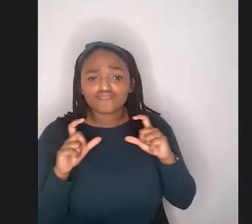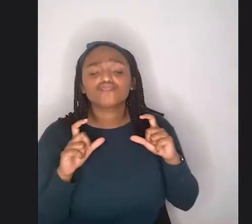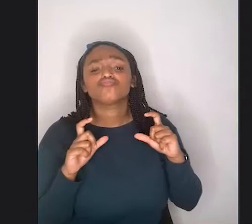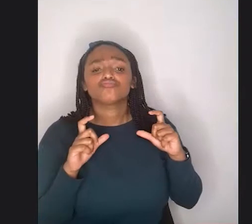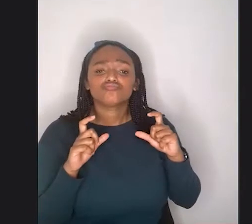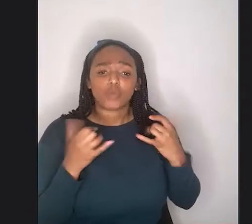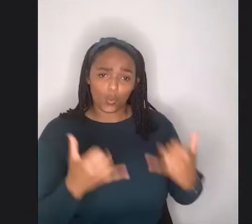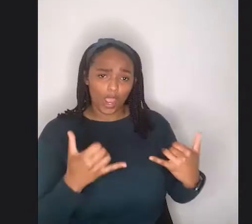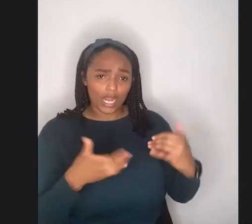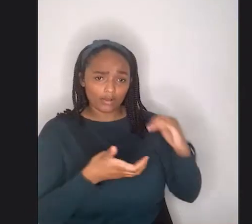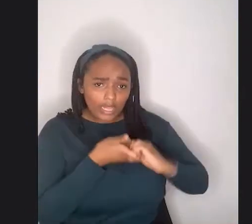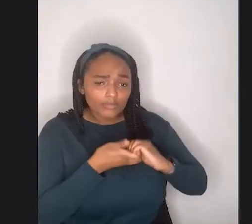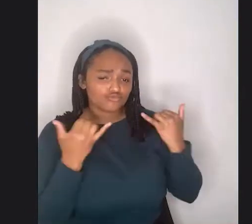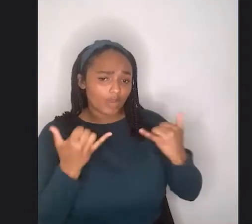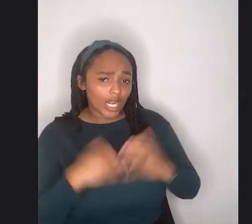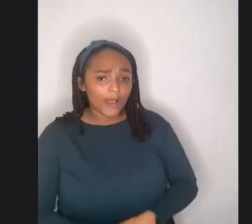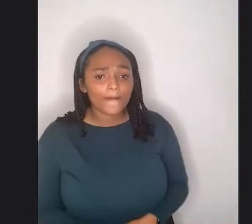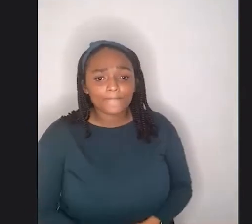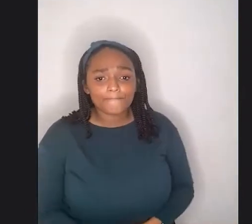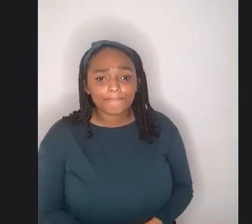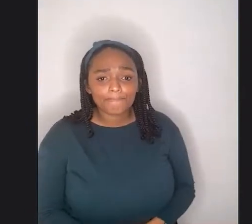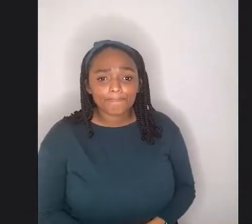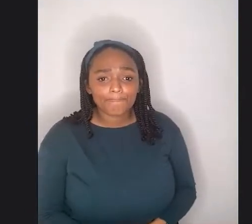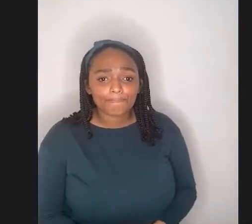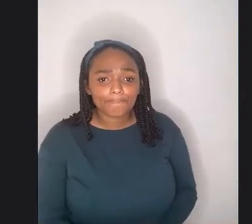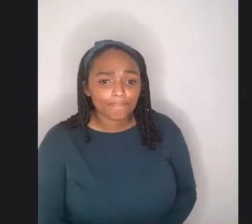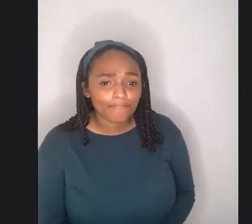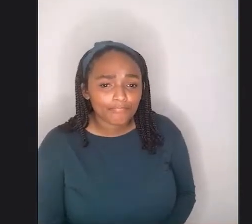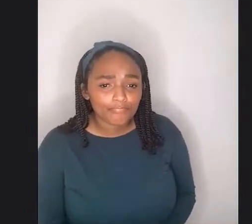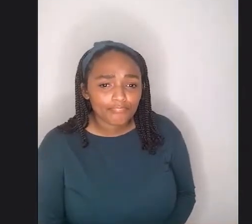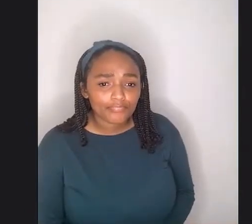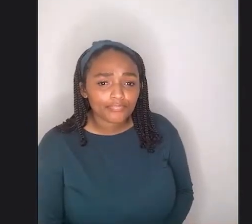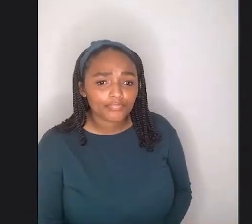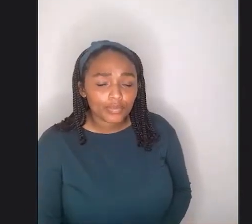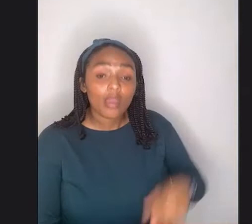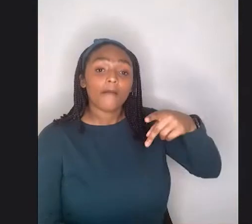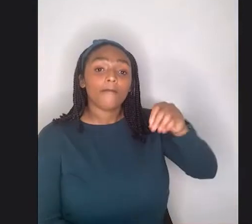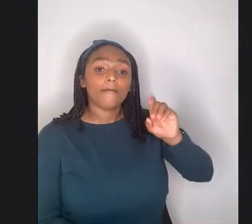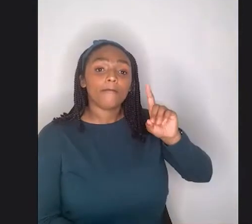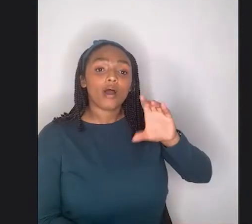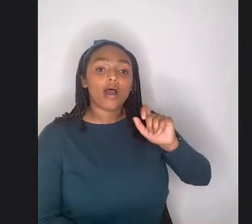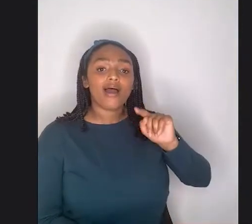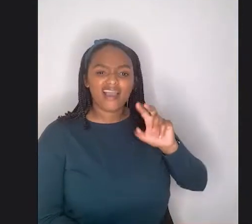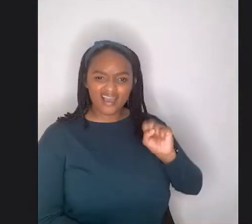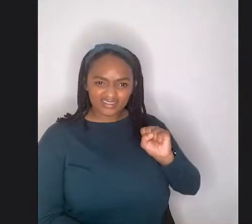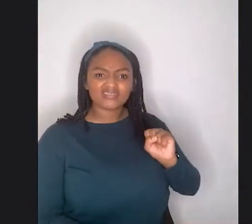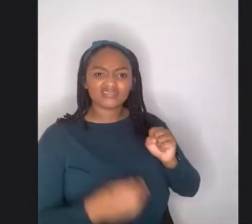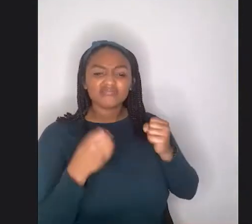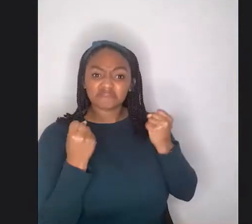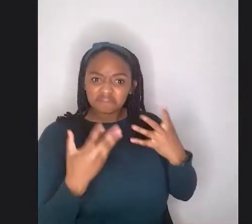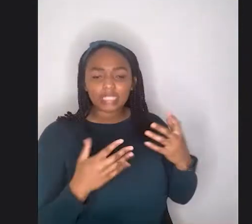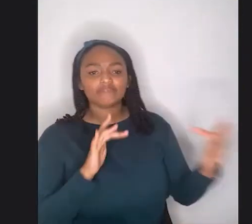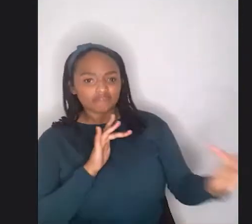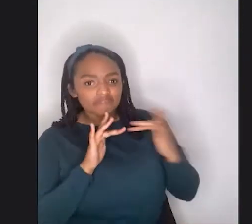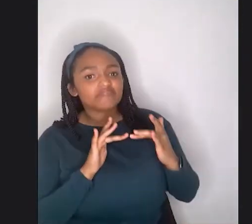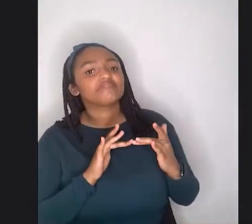now, podcasts who are interested in chatting with me about fashion. And, if there is such thing as sustainable